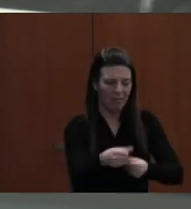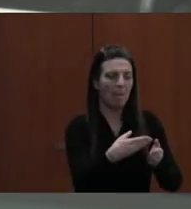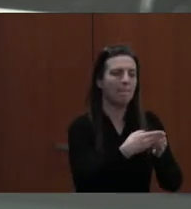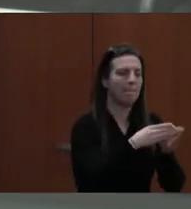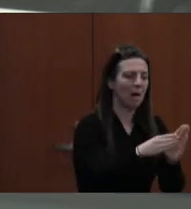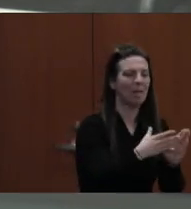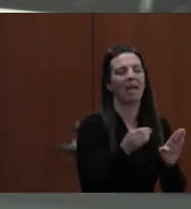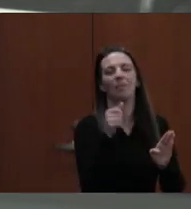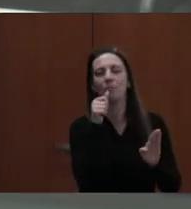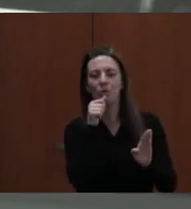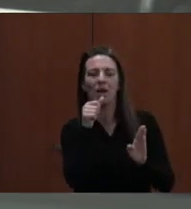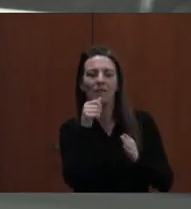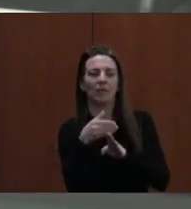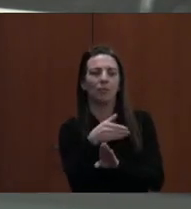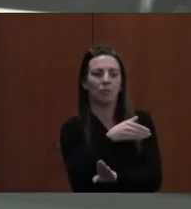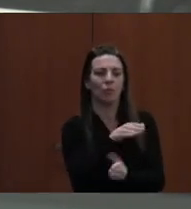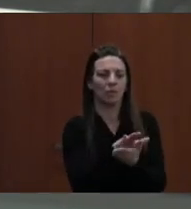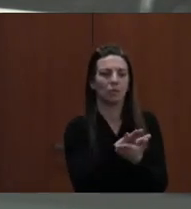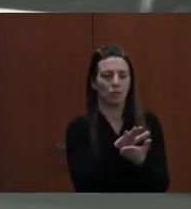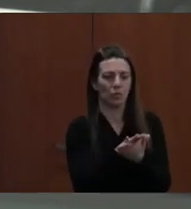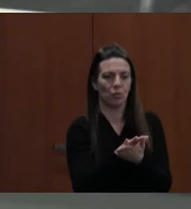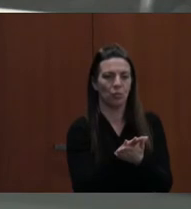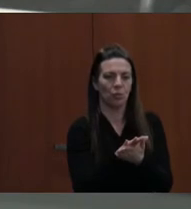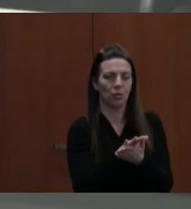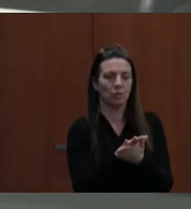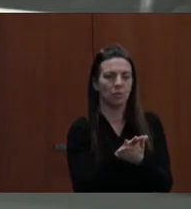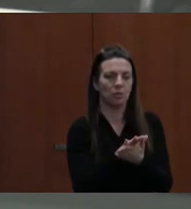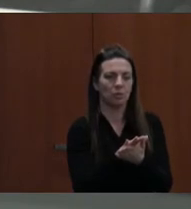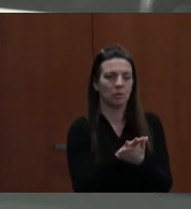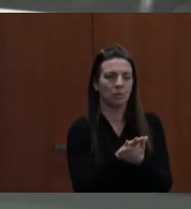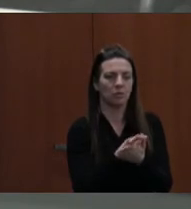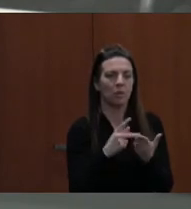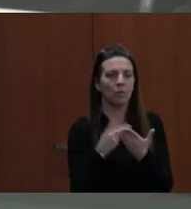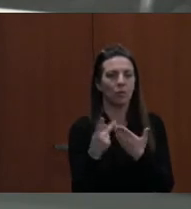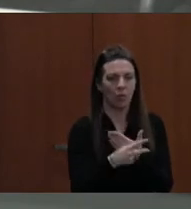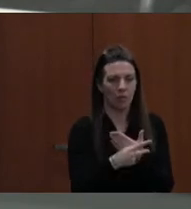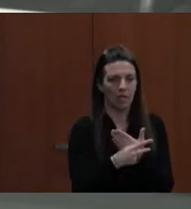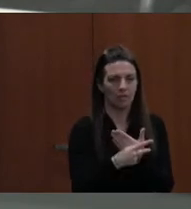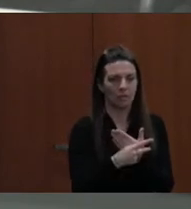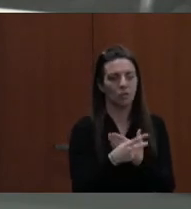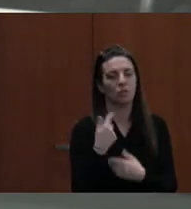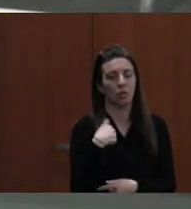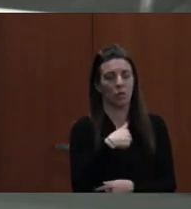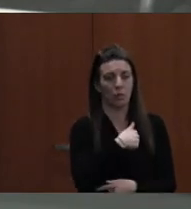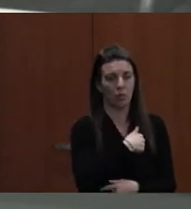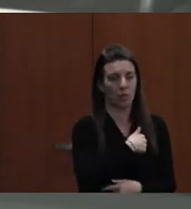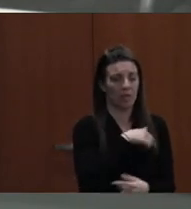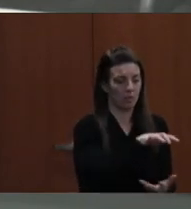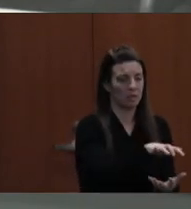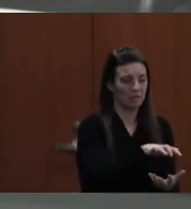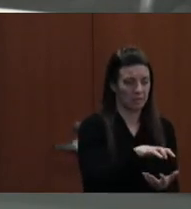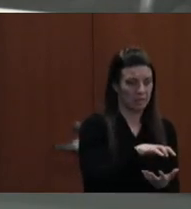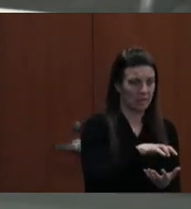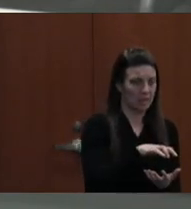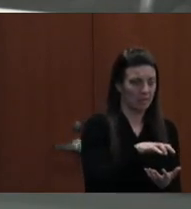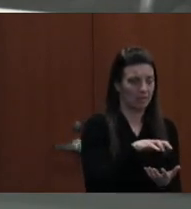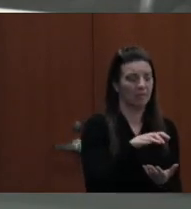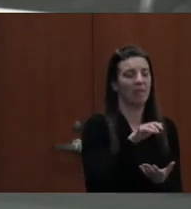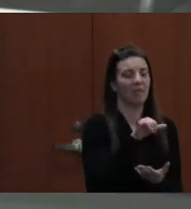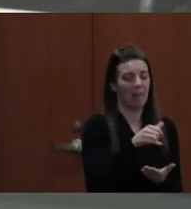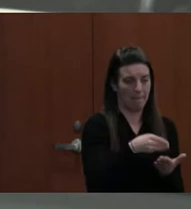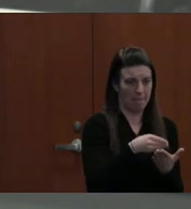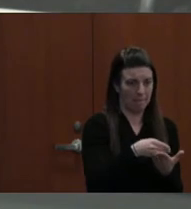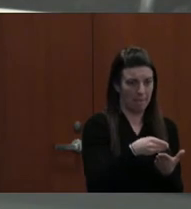one organization locally who had students during the current school year. We receive state funding for that agency. It comes to us